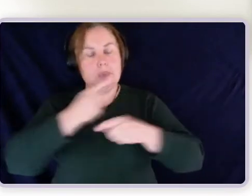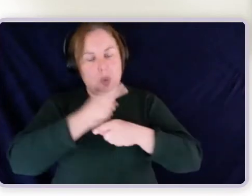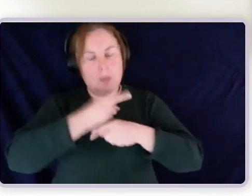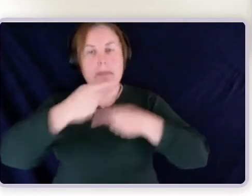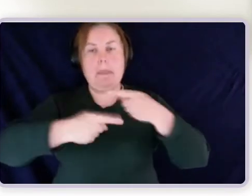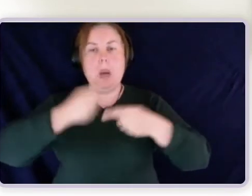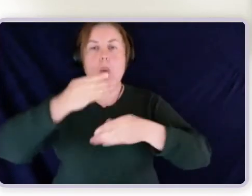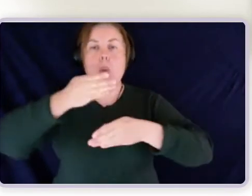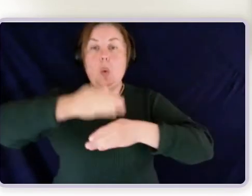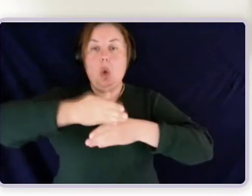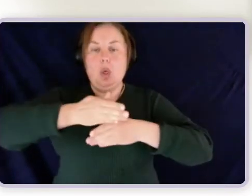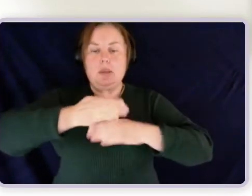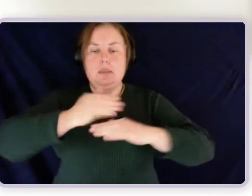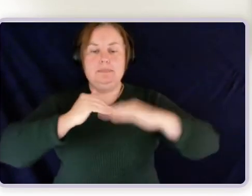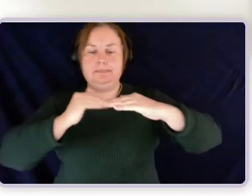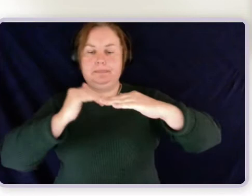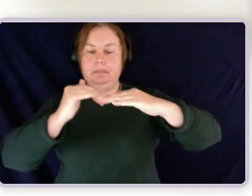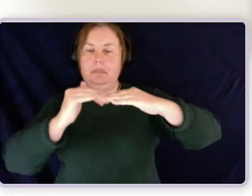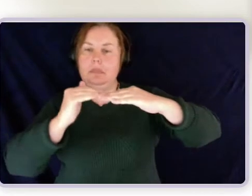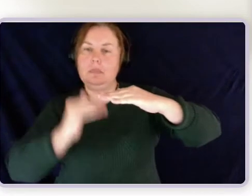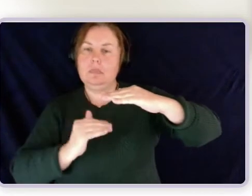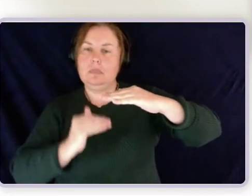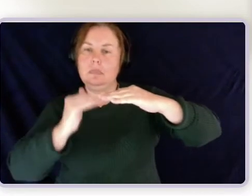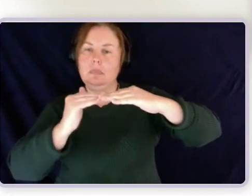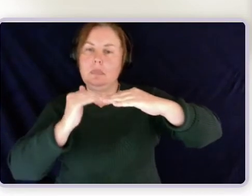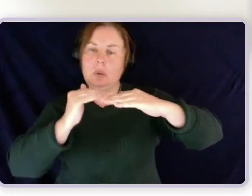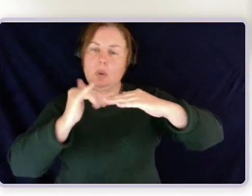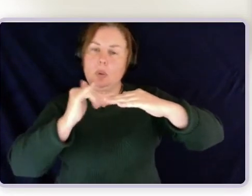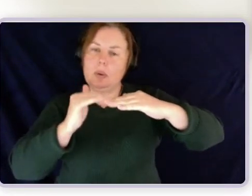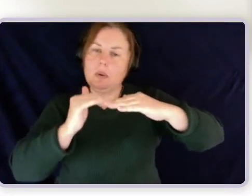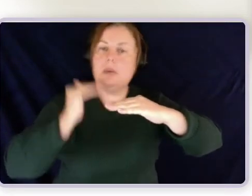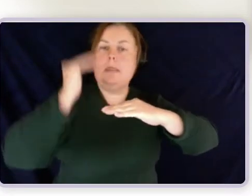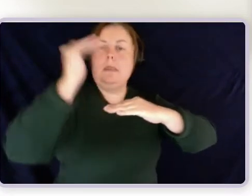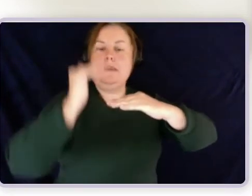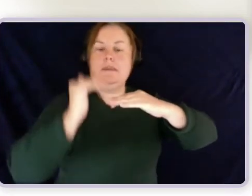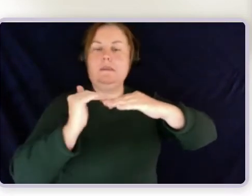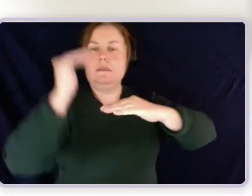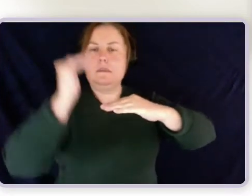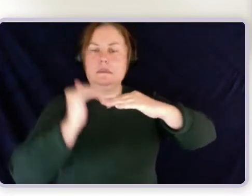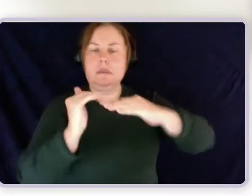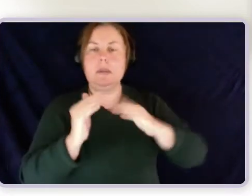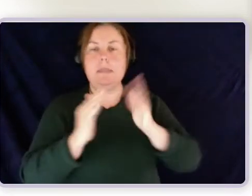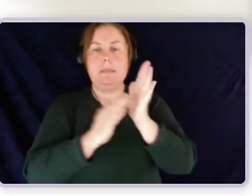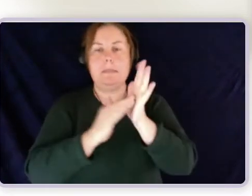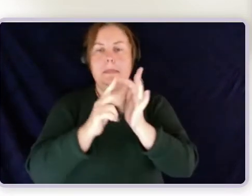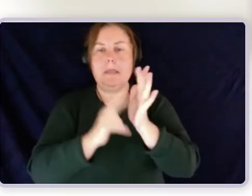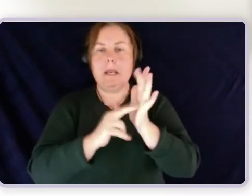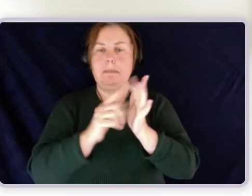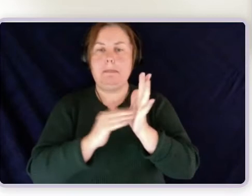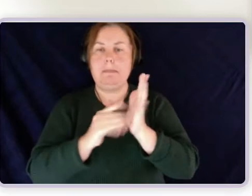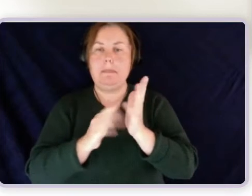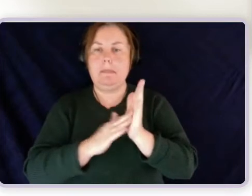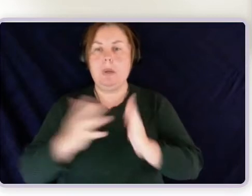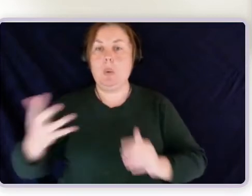if there is work that someone can do, but it is not at or above the minimum wage, it's not going to count